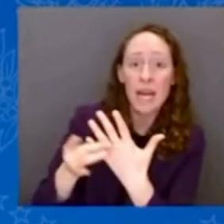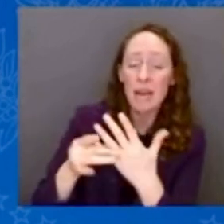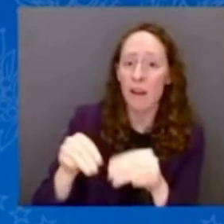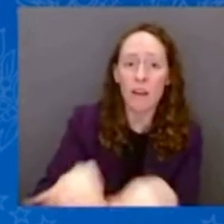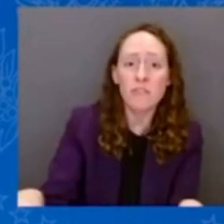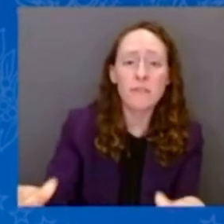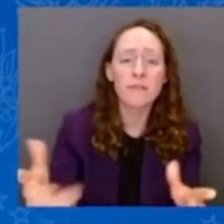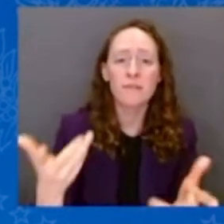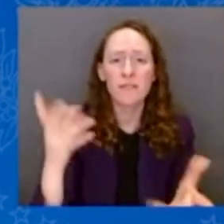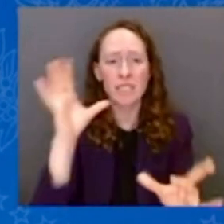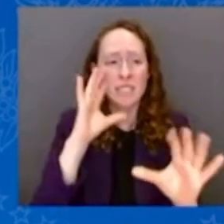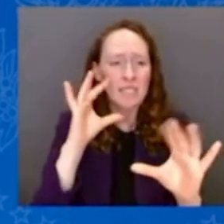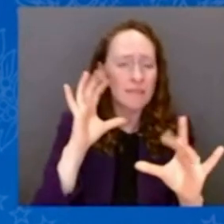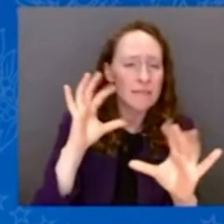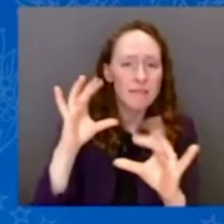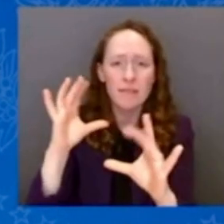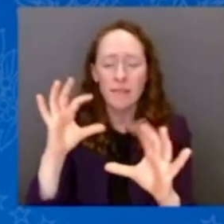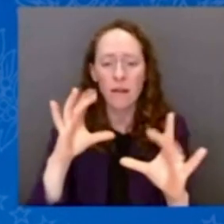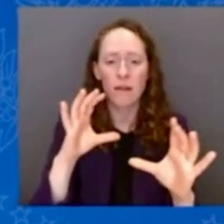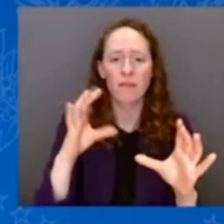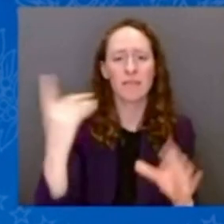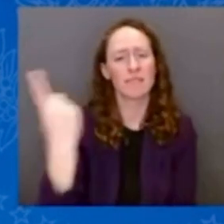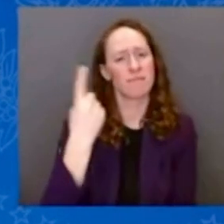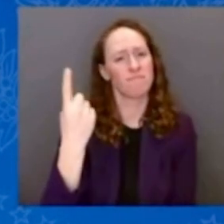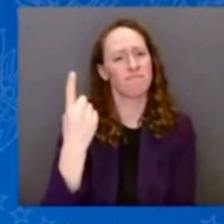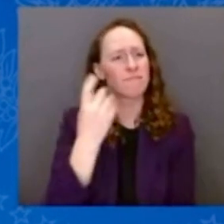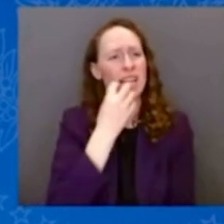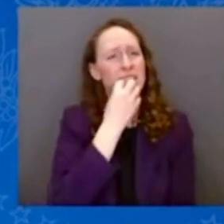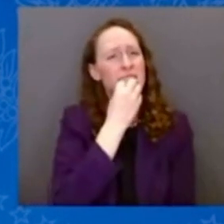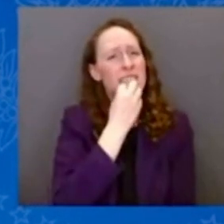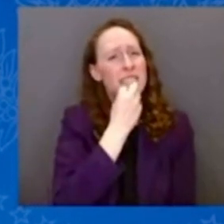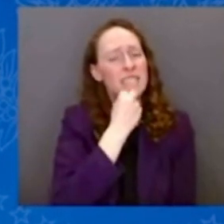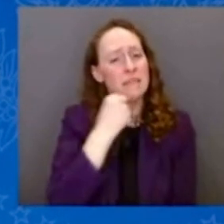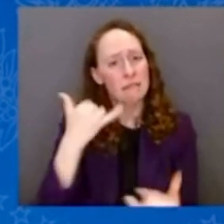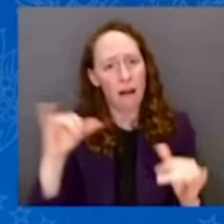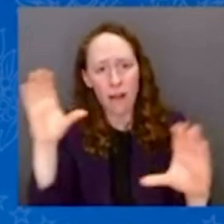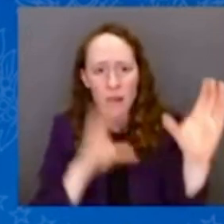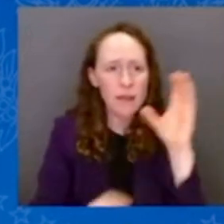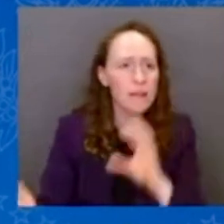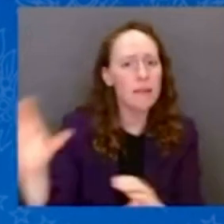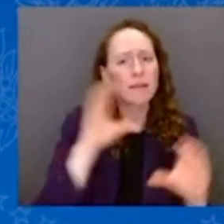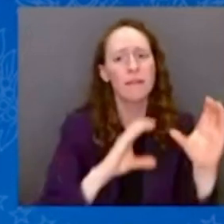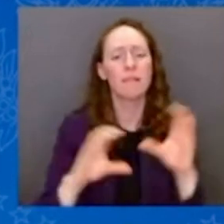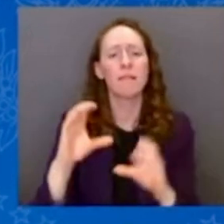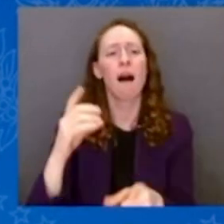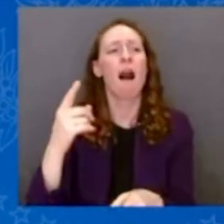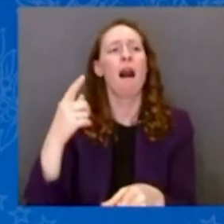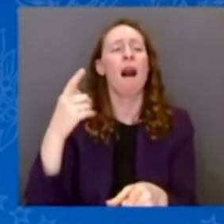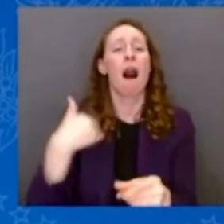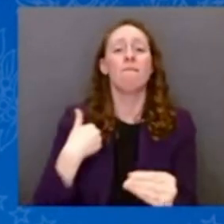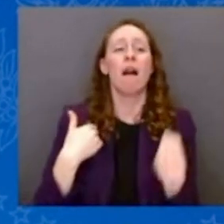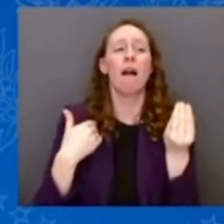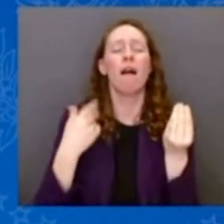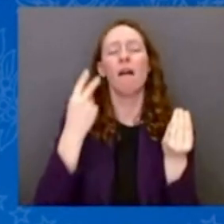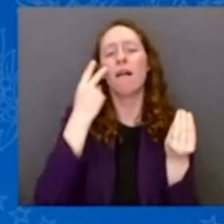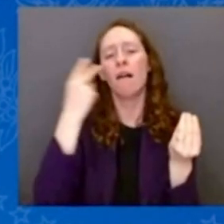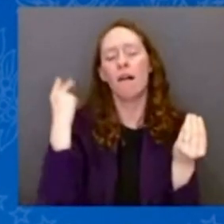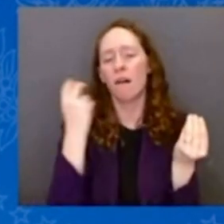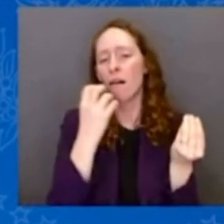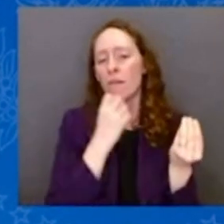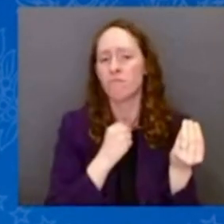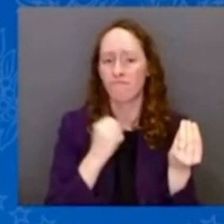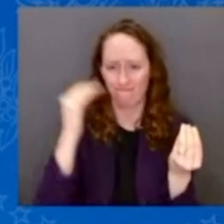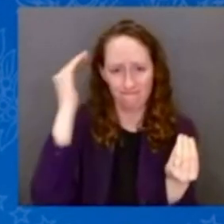much to them. They get lost, too. Some of this dysfunction and destruction that you're seeing here